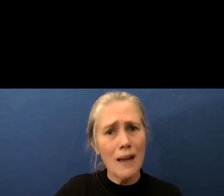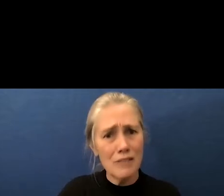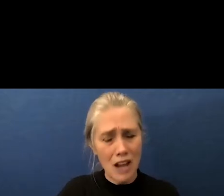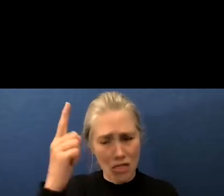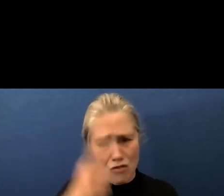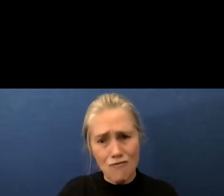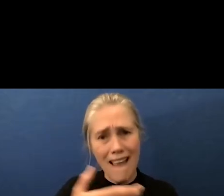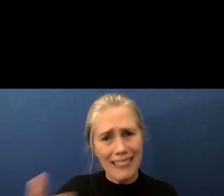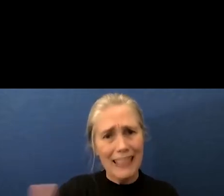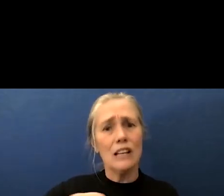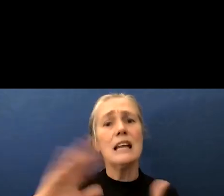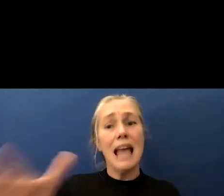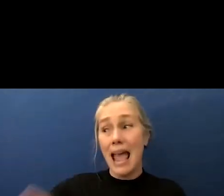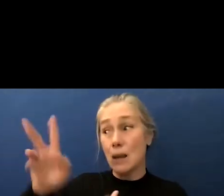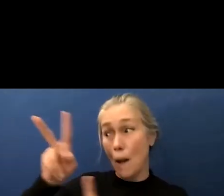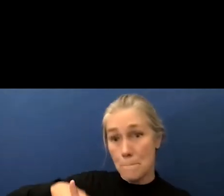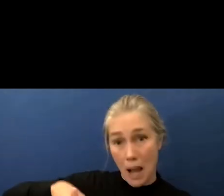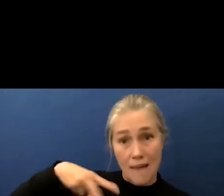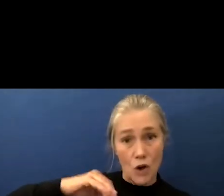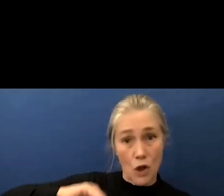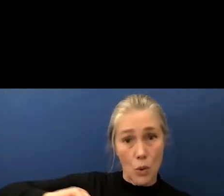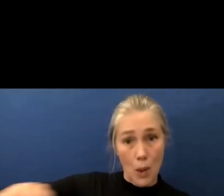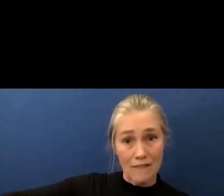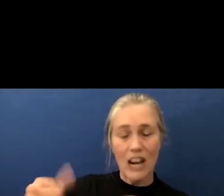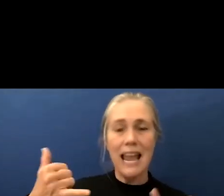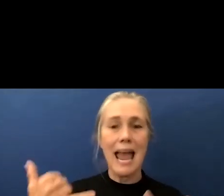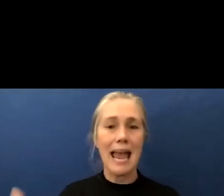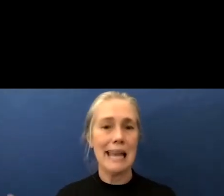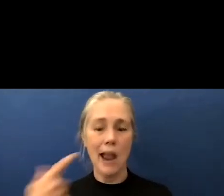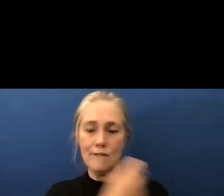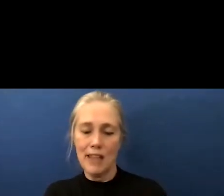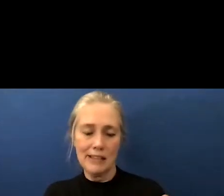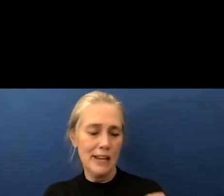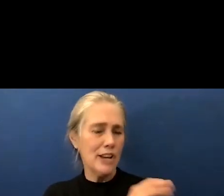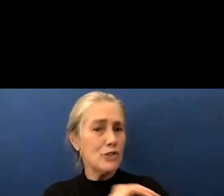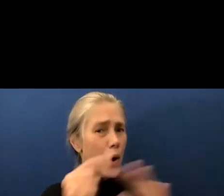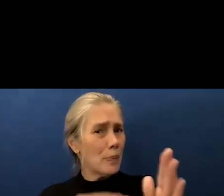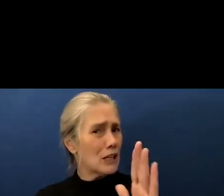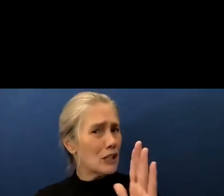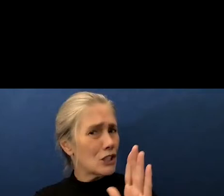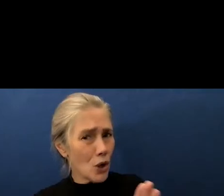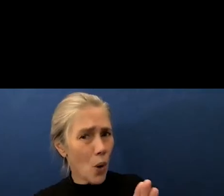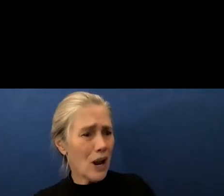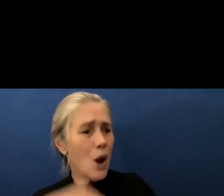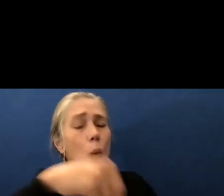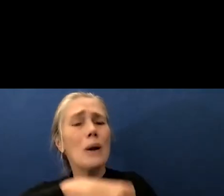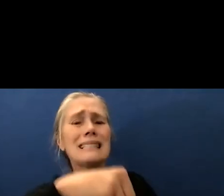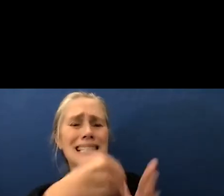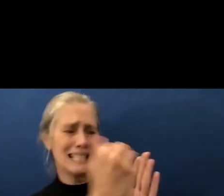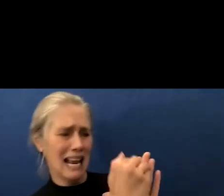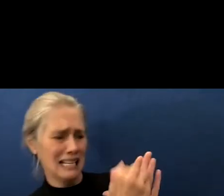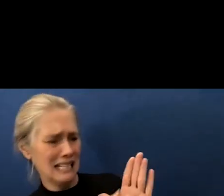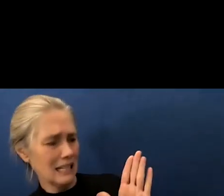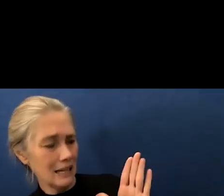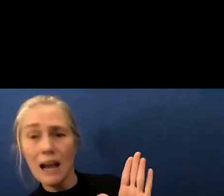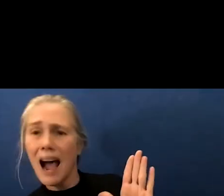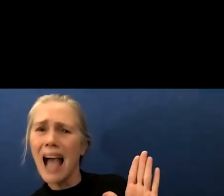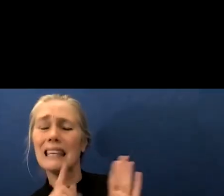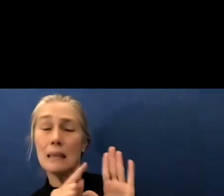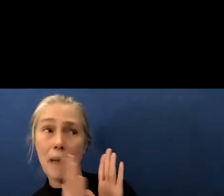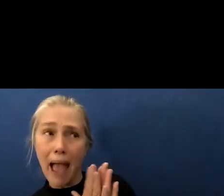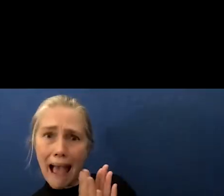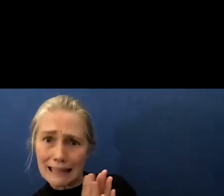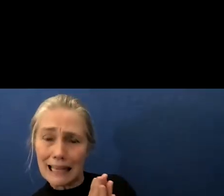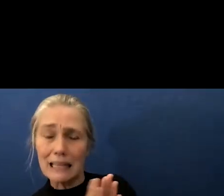and also now mandate these vaccines then nobody show us the ingredients i keep asking the ingredients if you're mandating